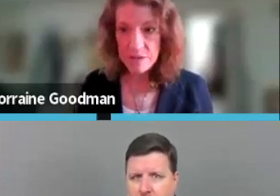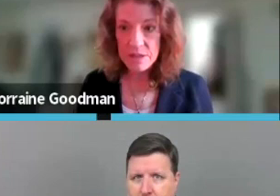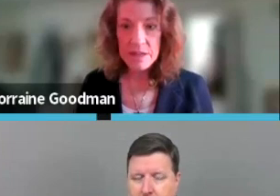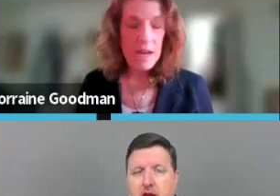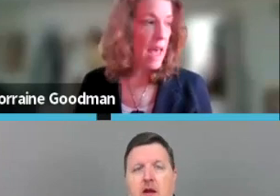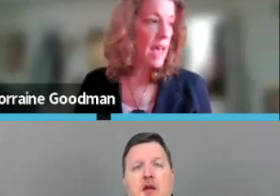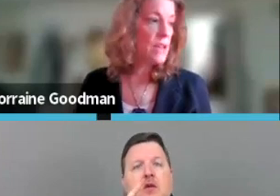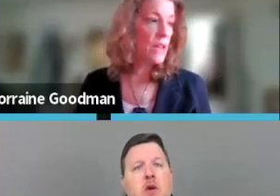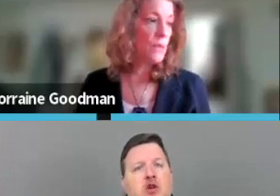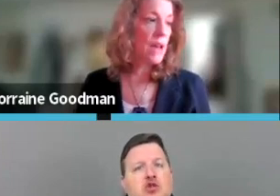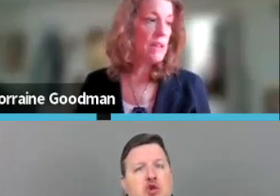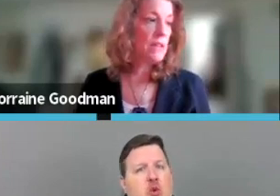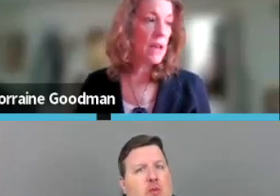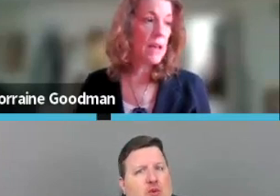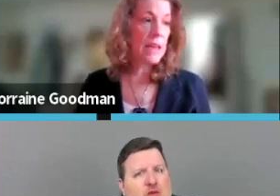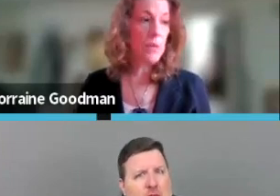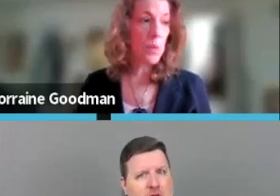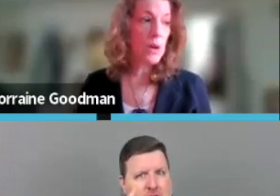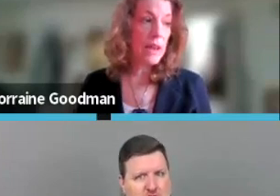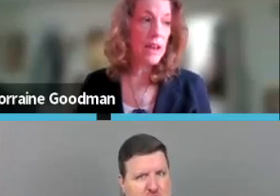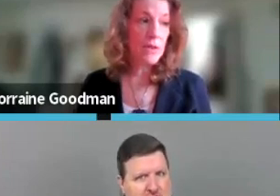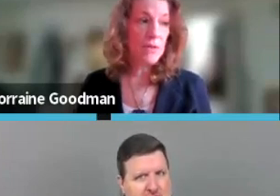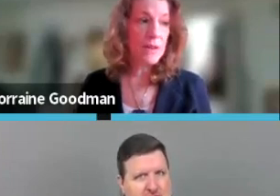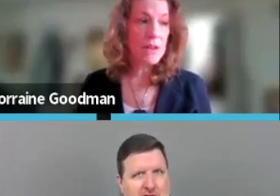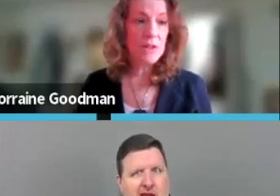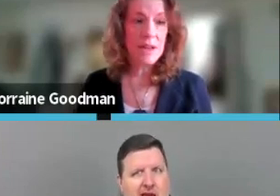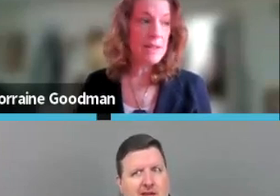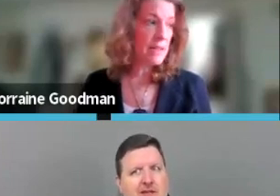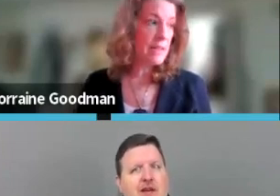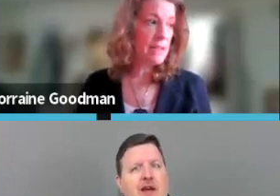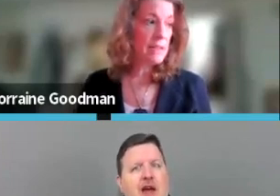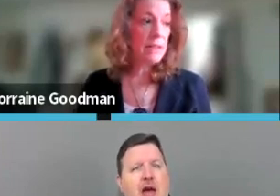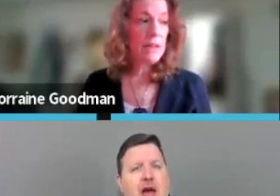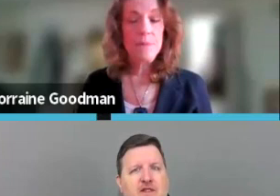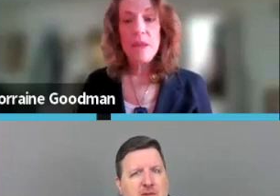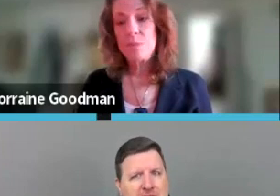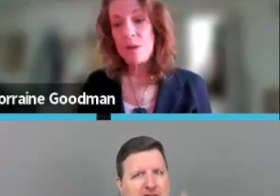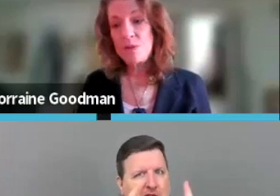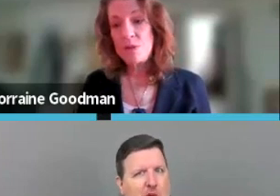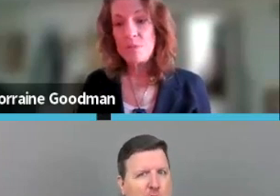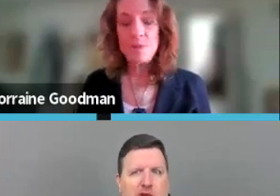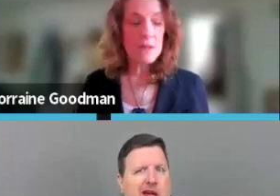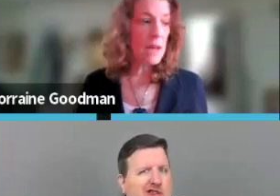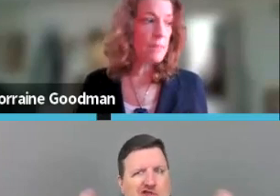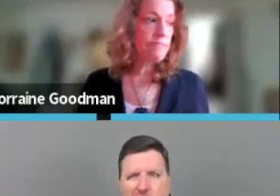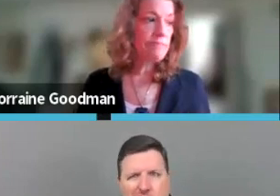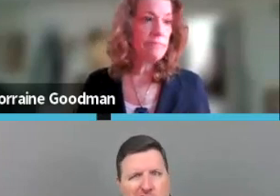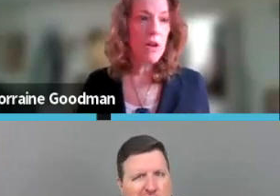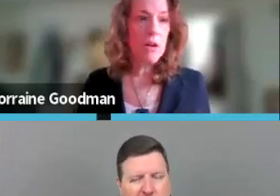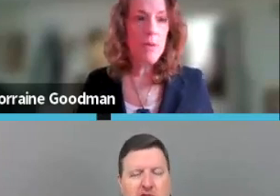and otherwise can work like other foundation entities. Sponsorships